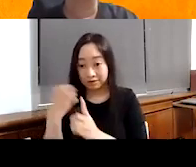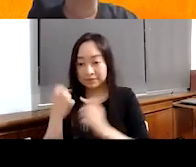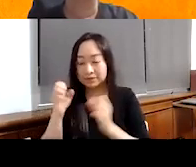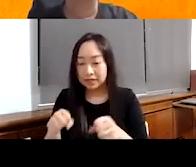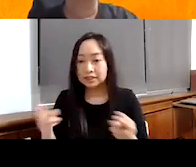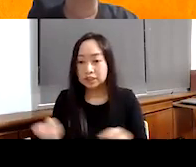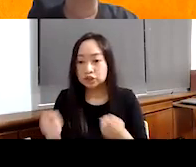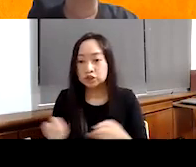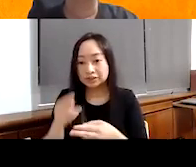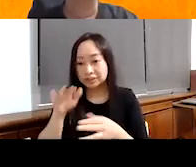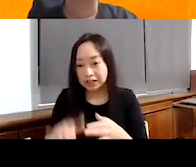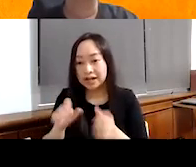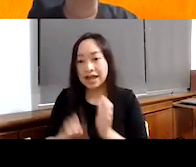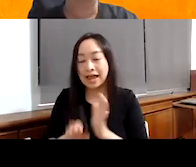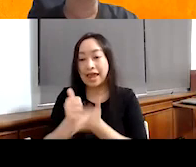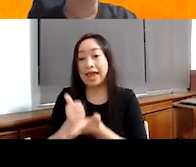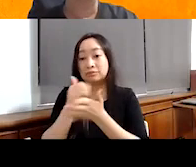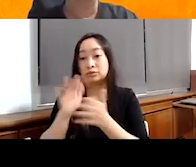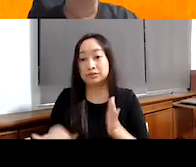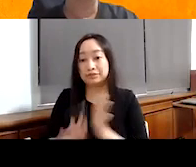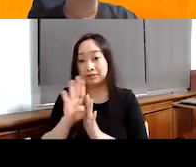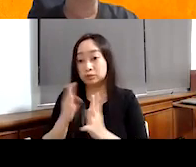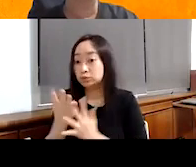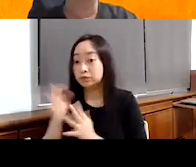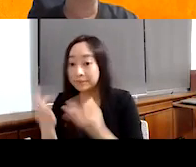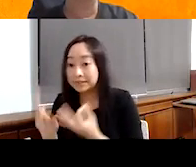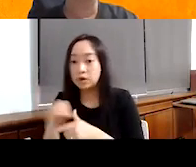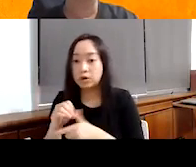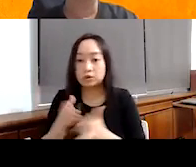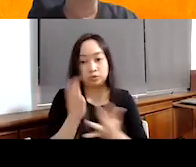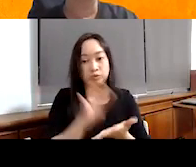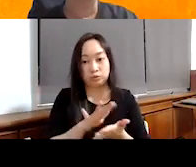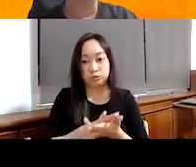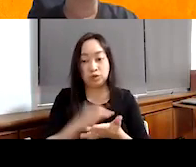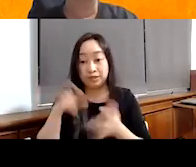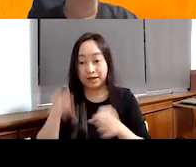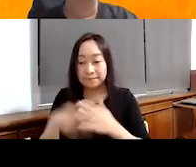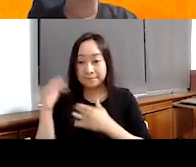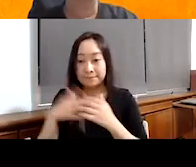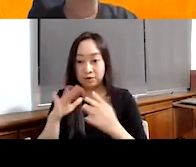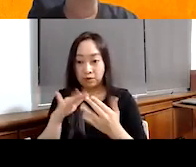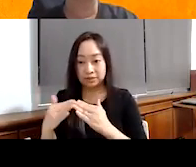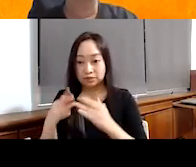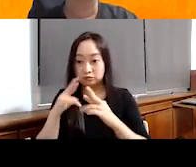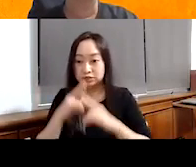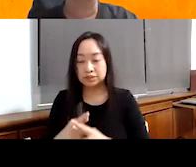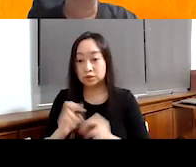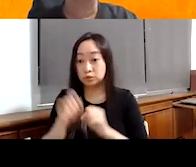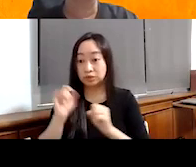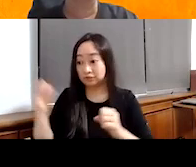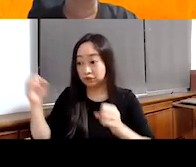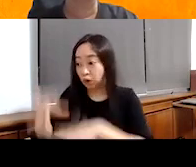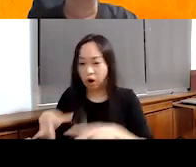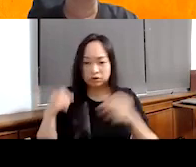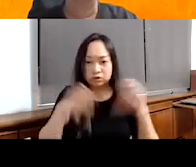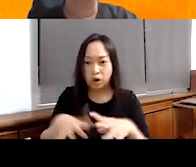help that children develop, whether it's their family or whether it's their school and we can build that community's resilience. So when all these shocks we've been talking